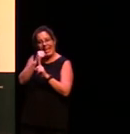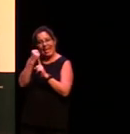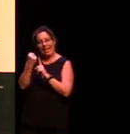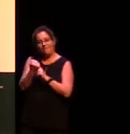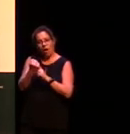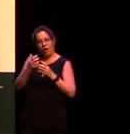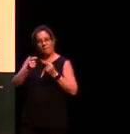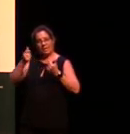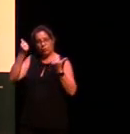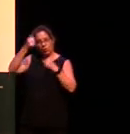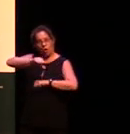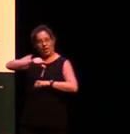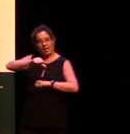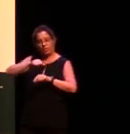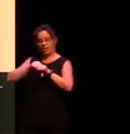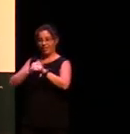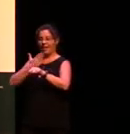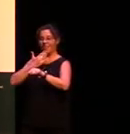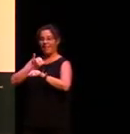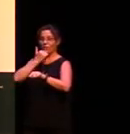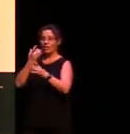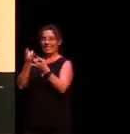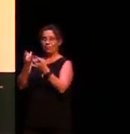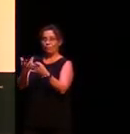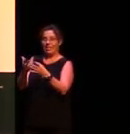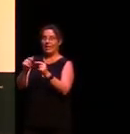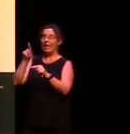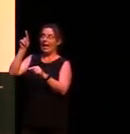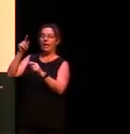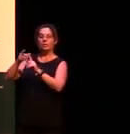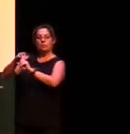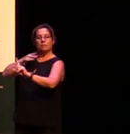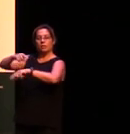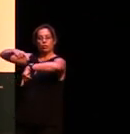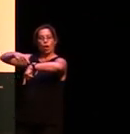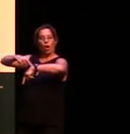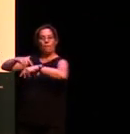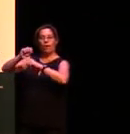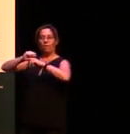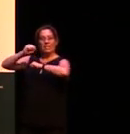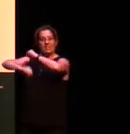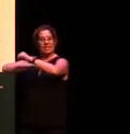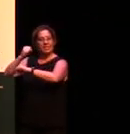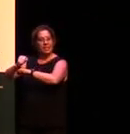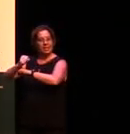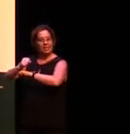the fruiting of the red apple tree relates to the seasons in that part of the world where the maratil people live